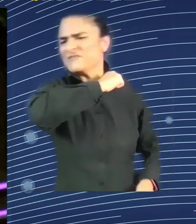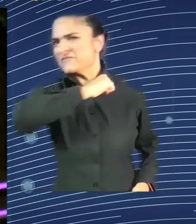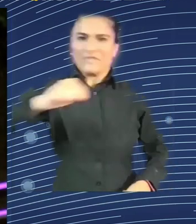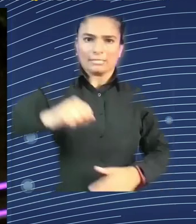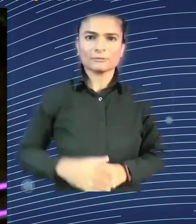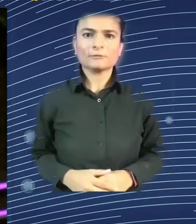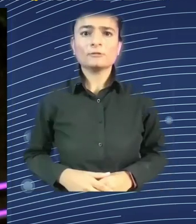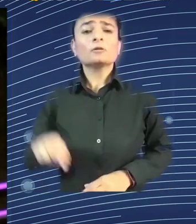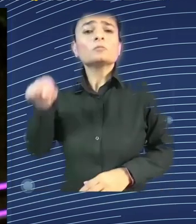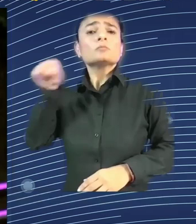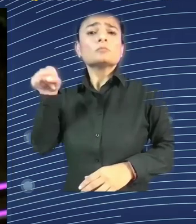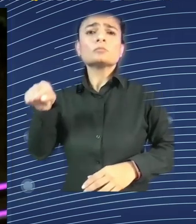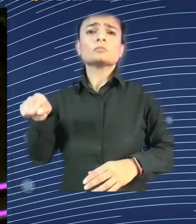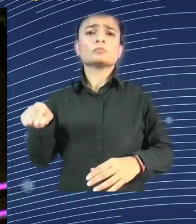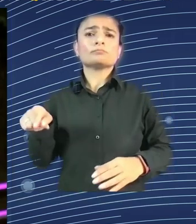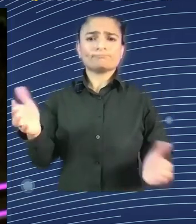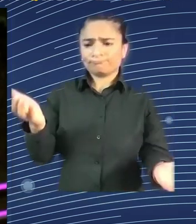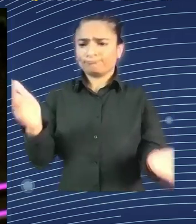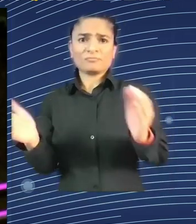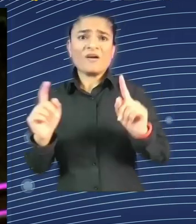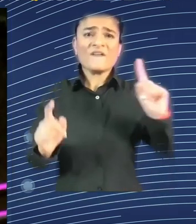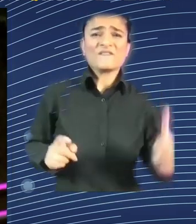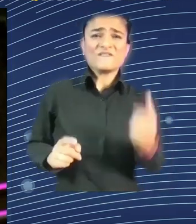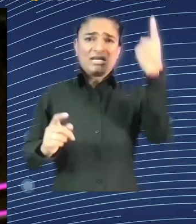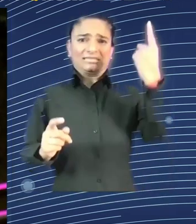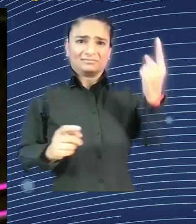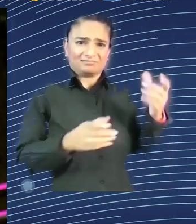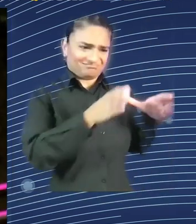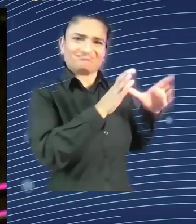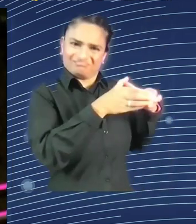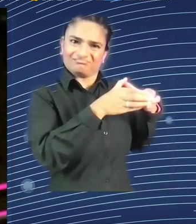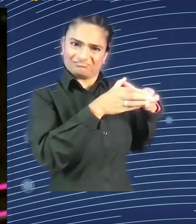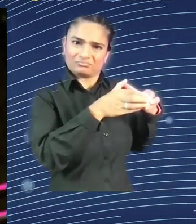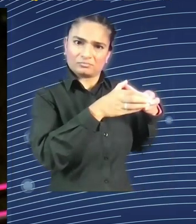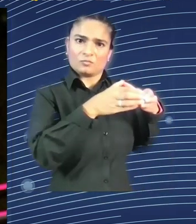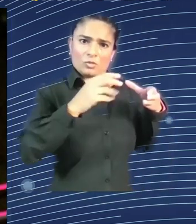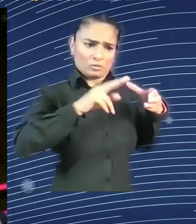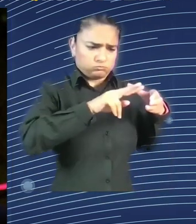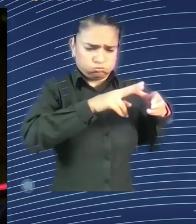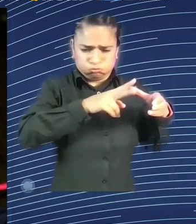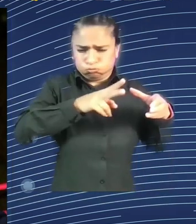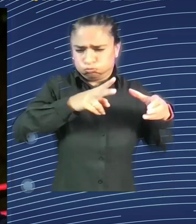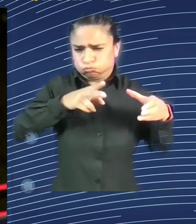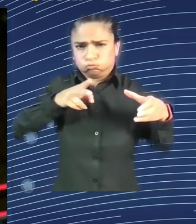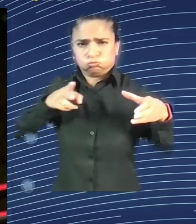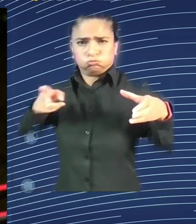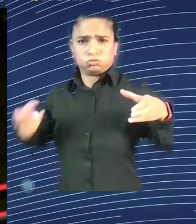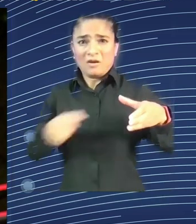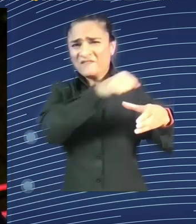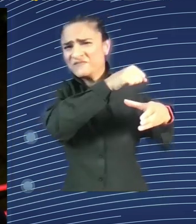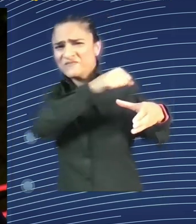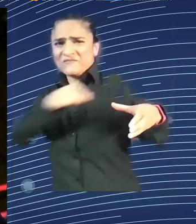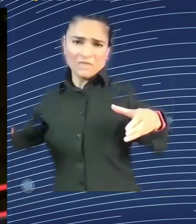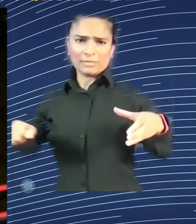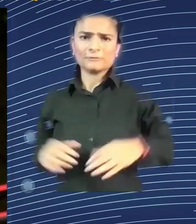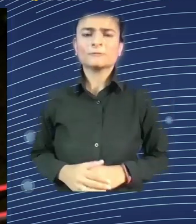there is a very, very rapid change in that. Just if you allow me one word on what has been said here, I